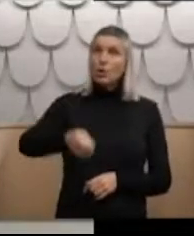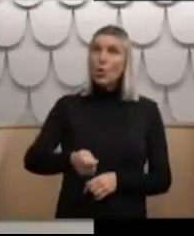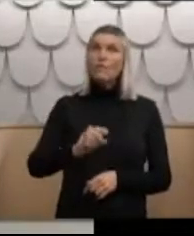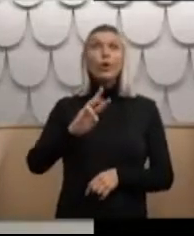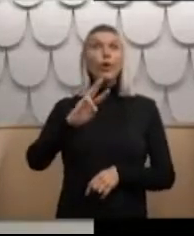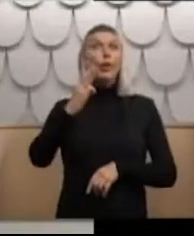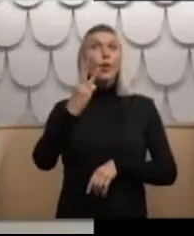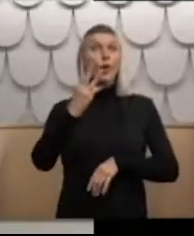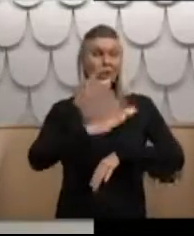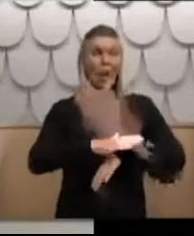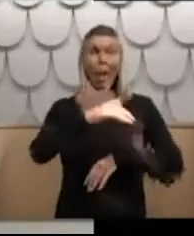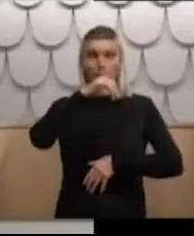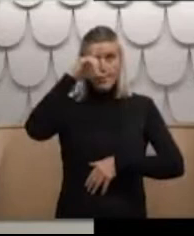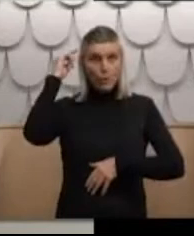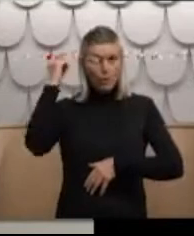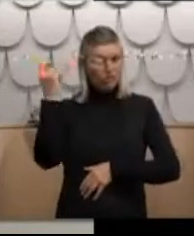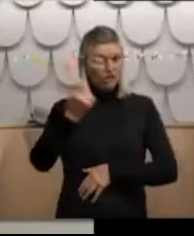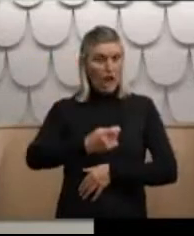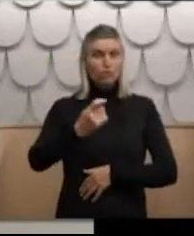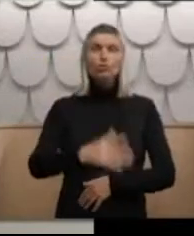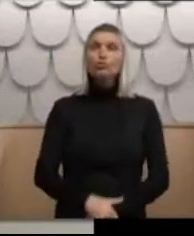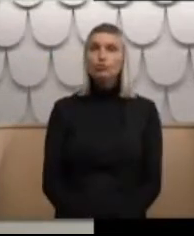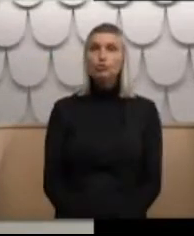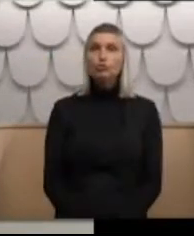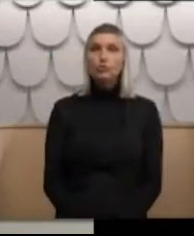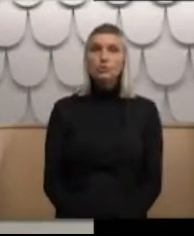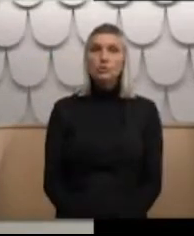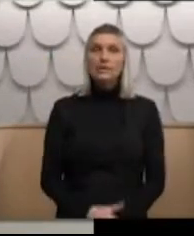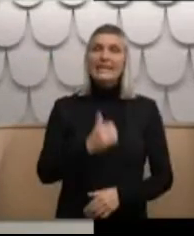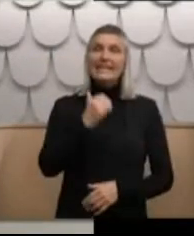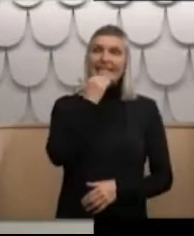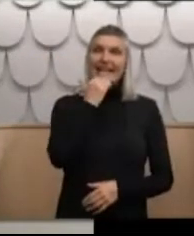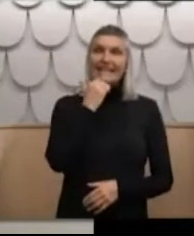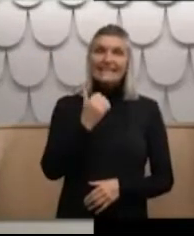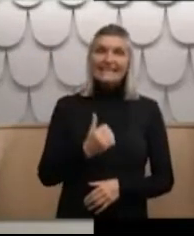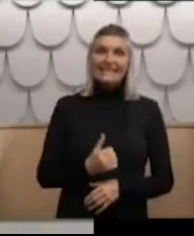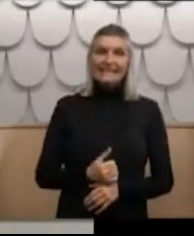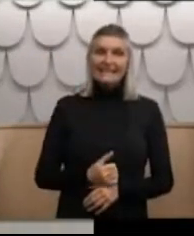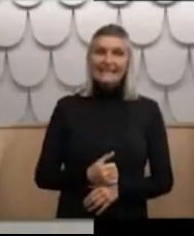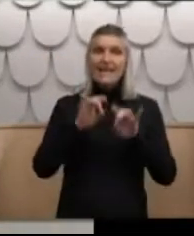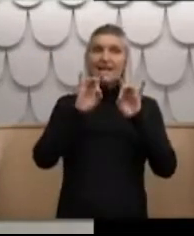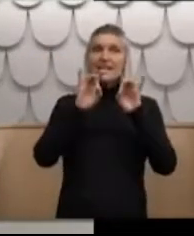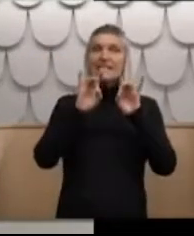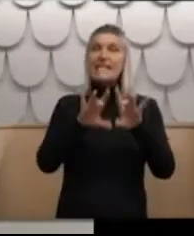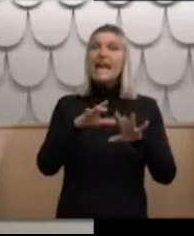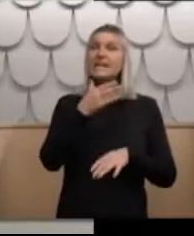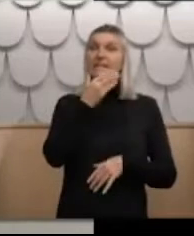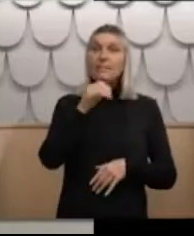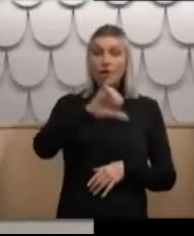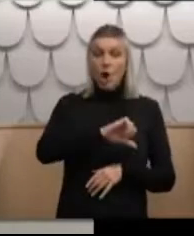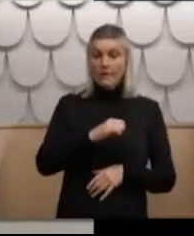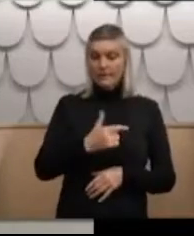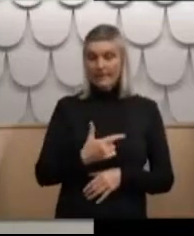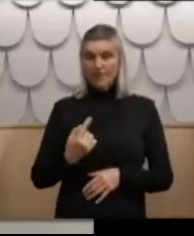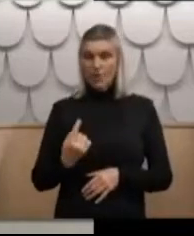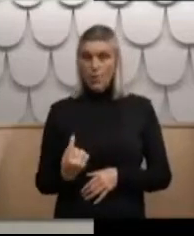burglary charge dated 10 December 1971. At the